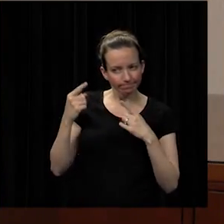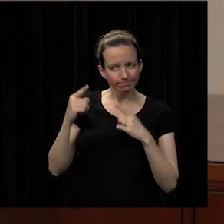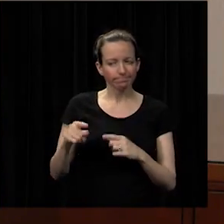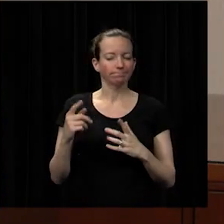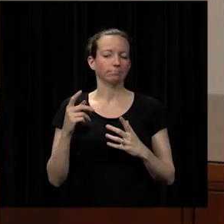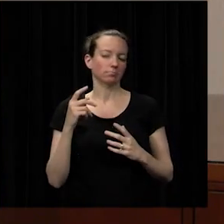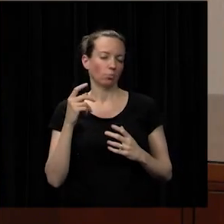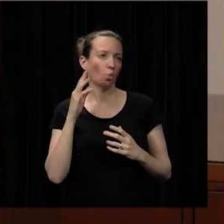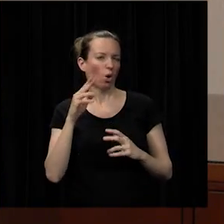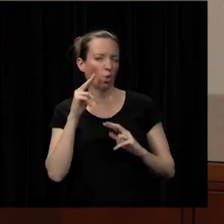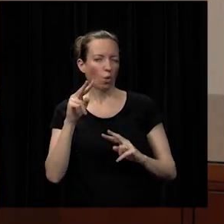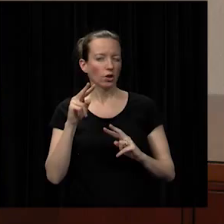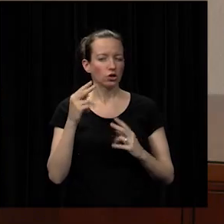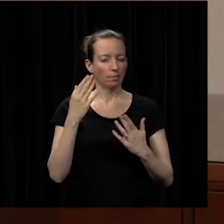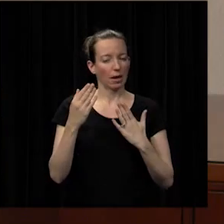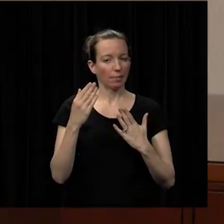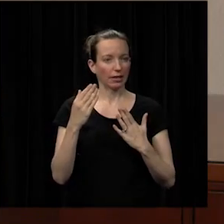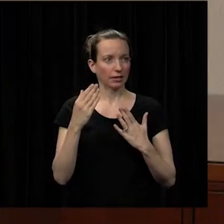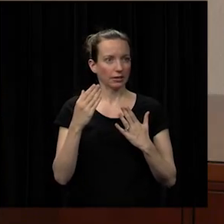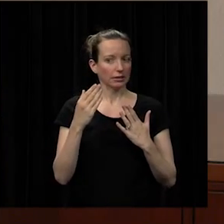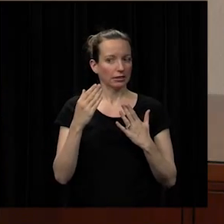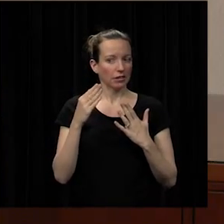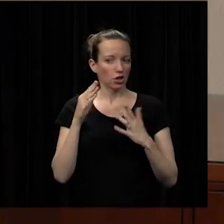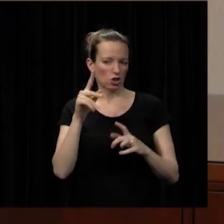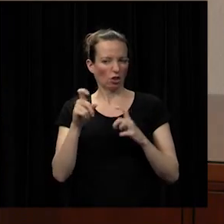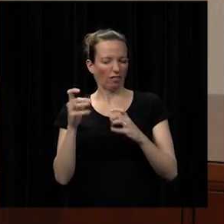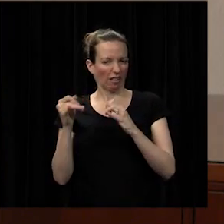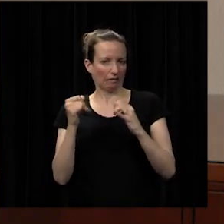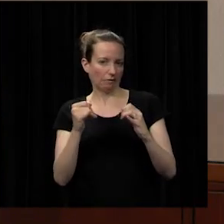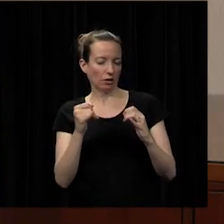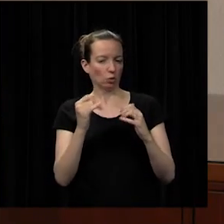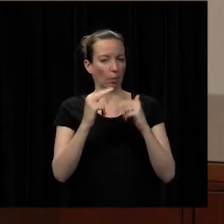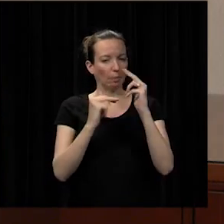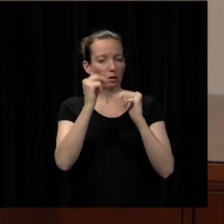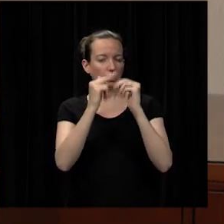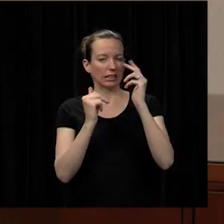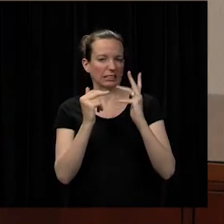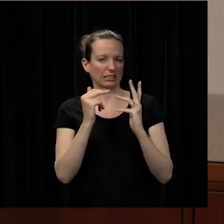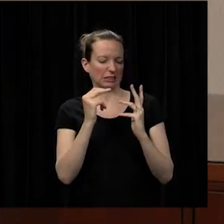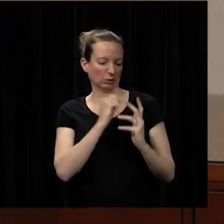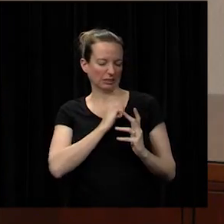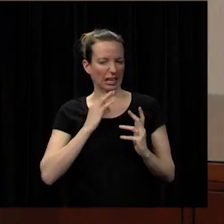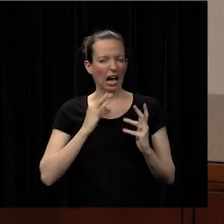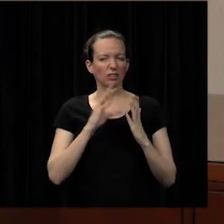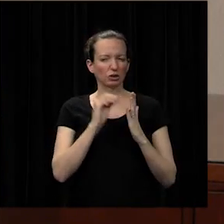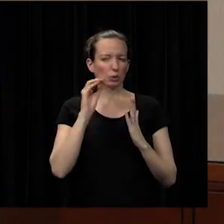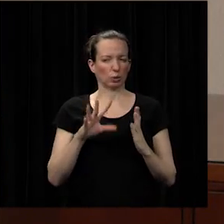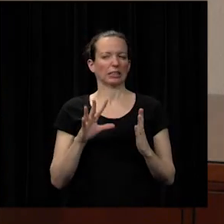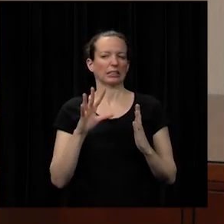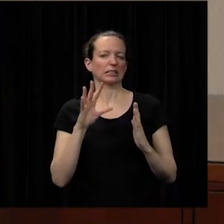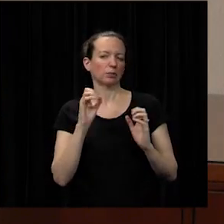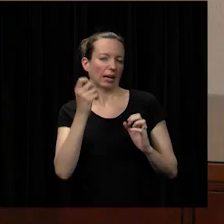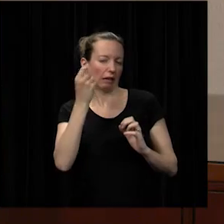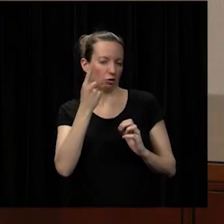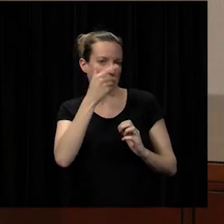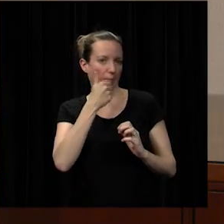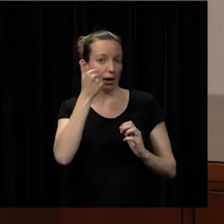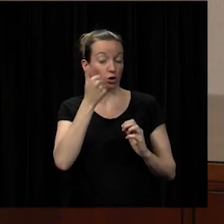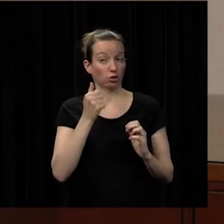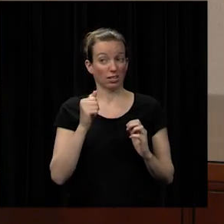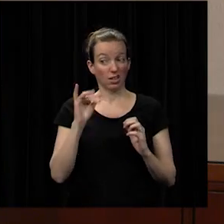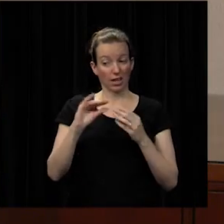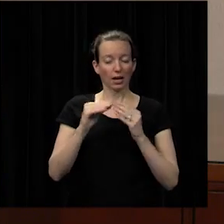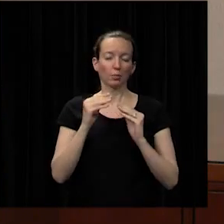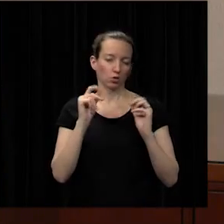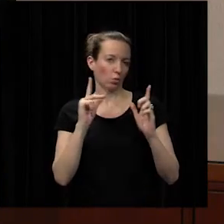and then probably do some surveying at the individual building levels to get a sense from staff and students so we've got more work to do it kind of surprised all of us